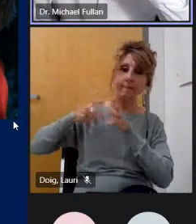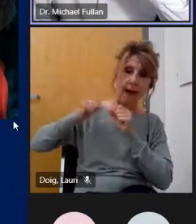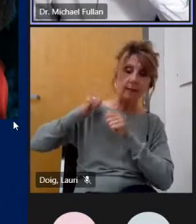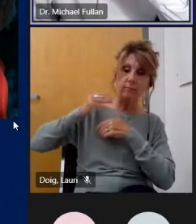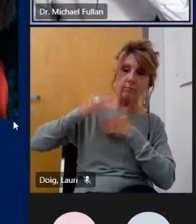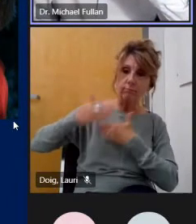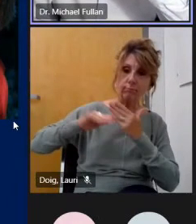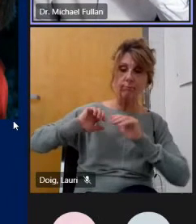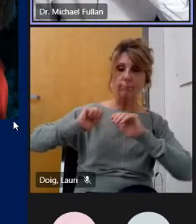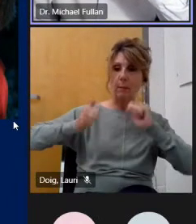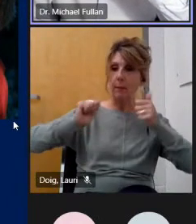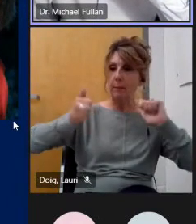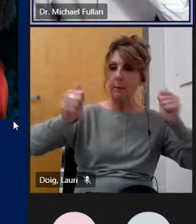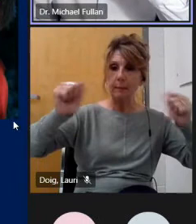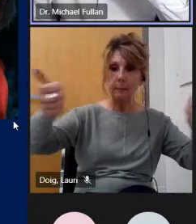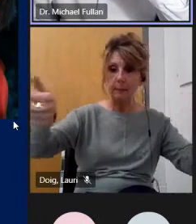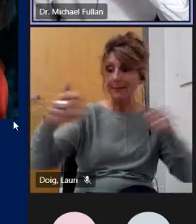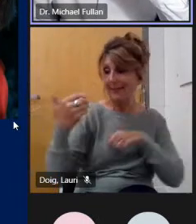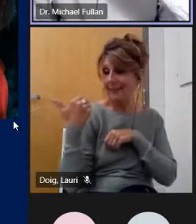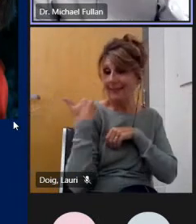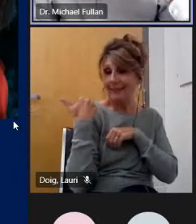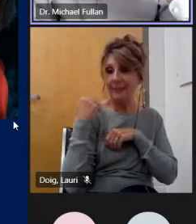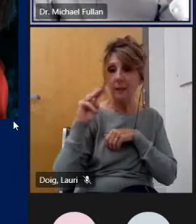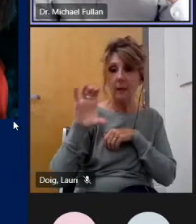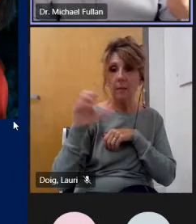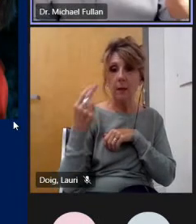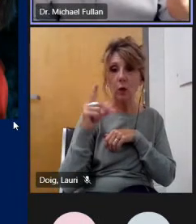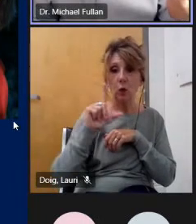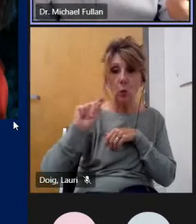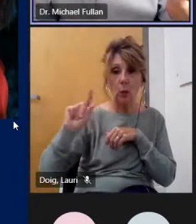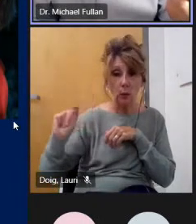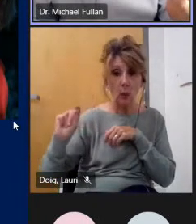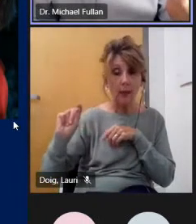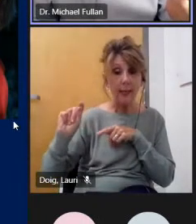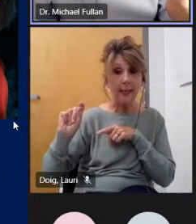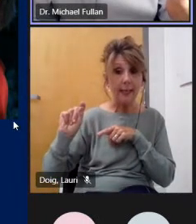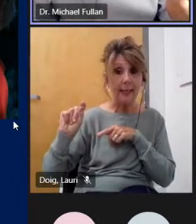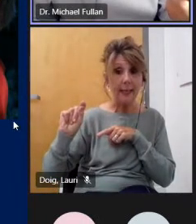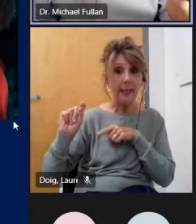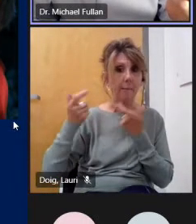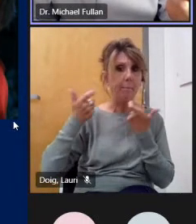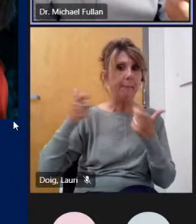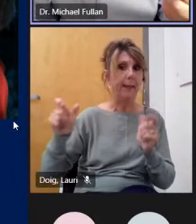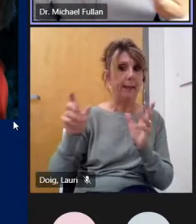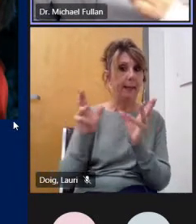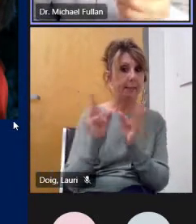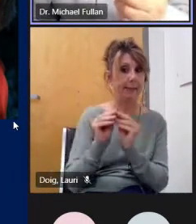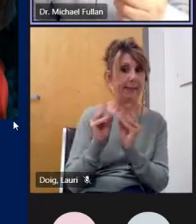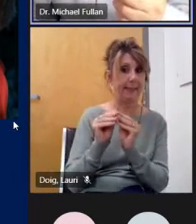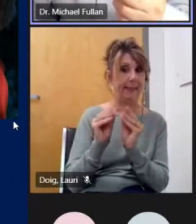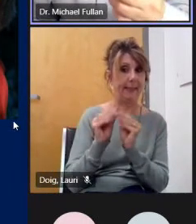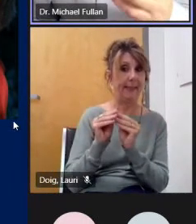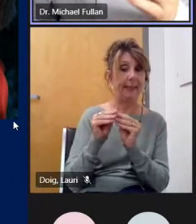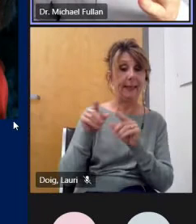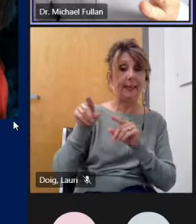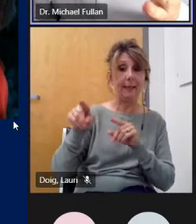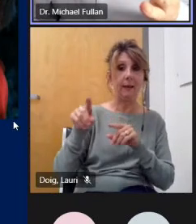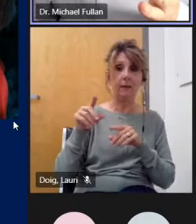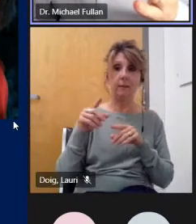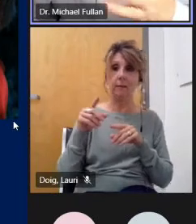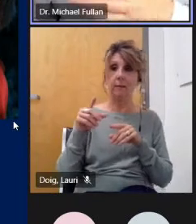in march 2020 and the day after we got off the plane from the st john's uh the